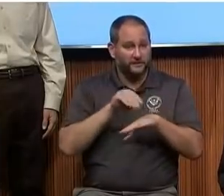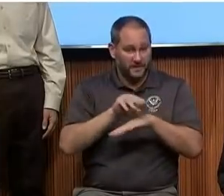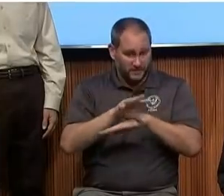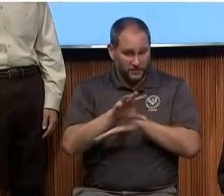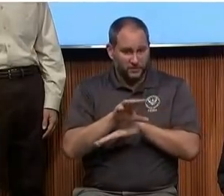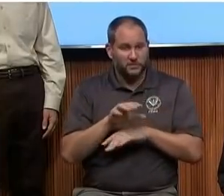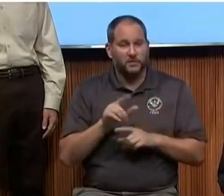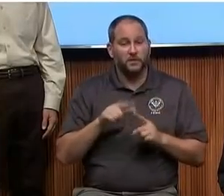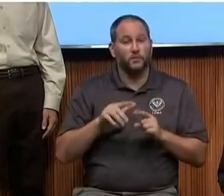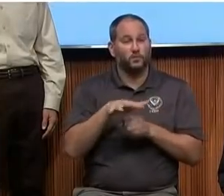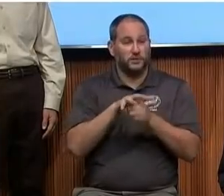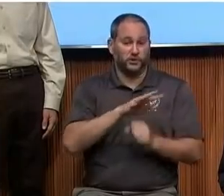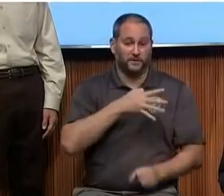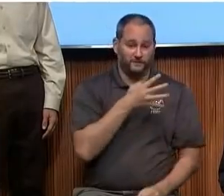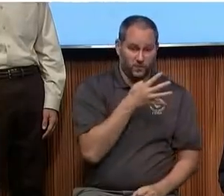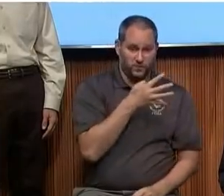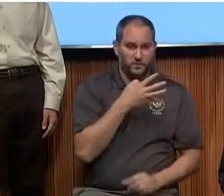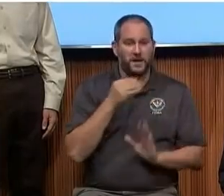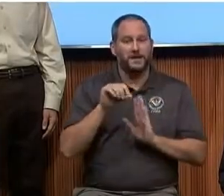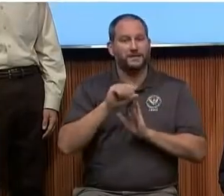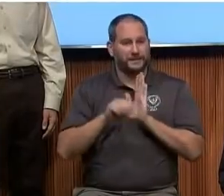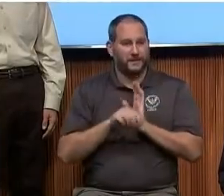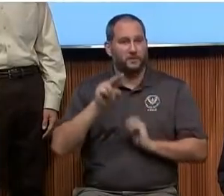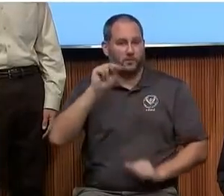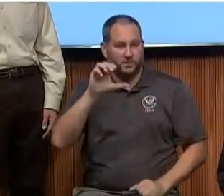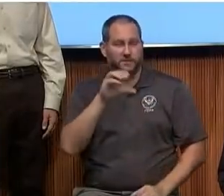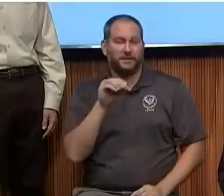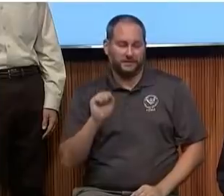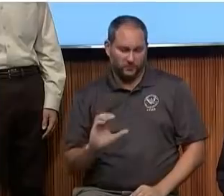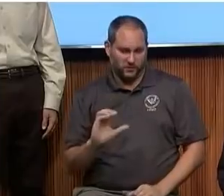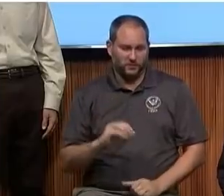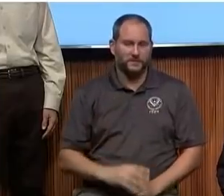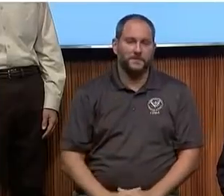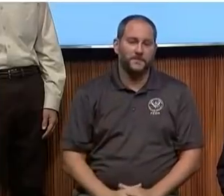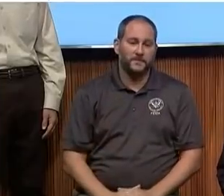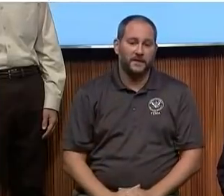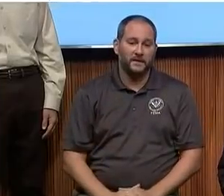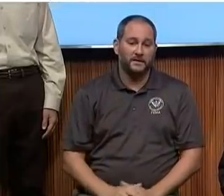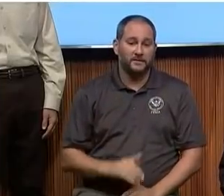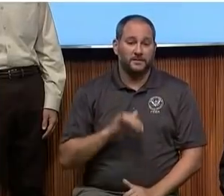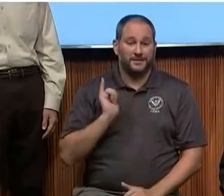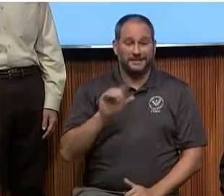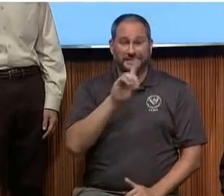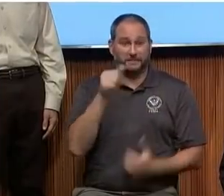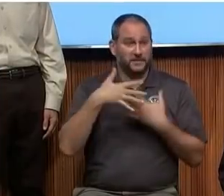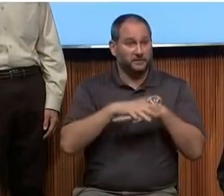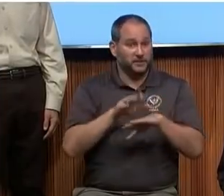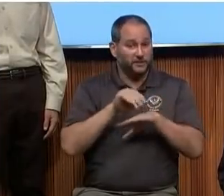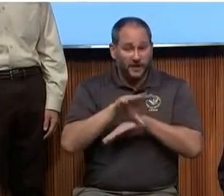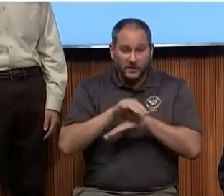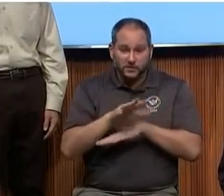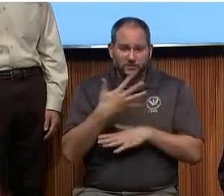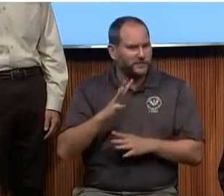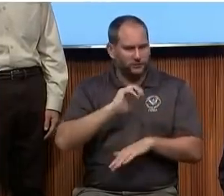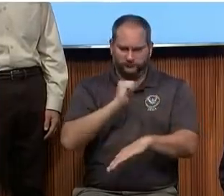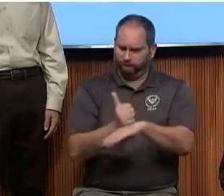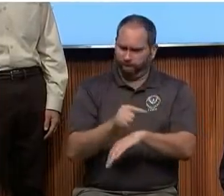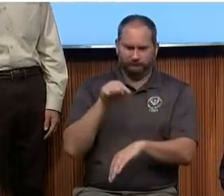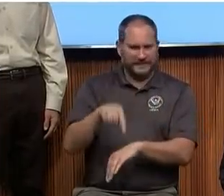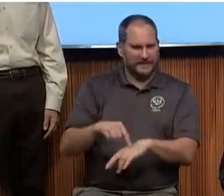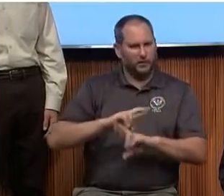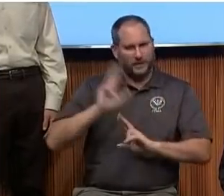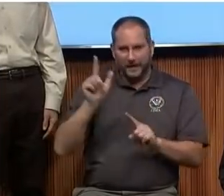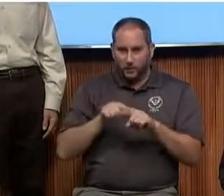well as the states of North and South Carolina. These Disability Integration Advisors are on the ground to advise senior